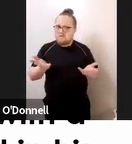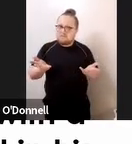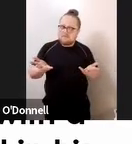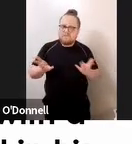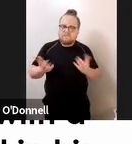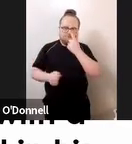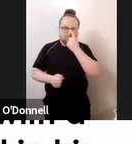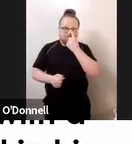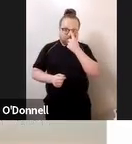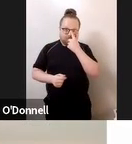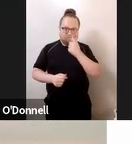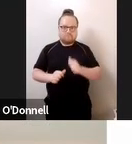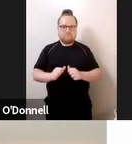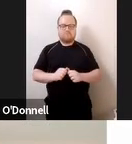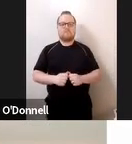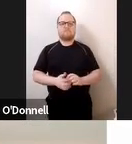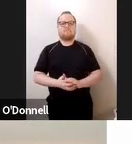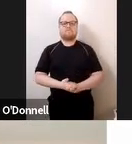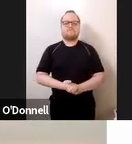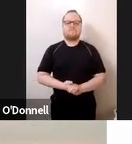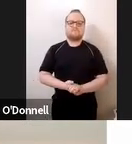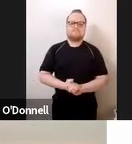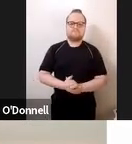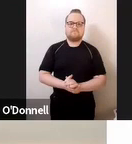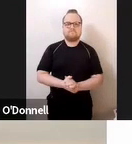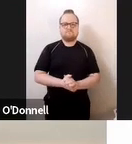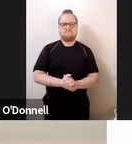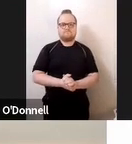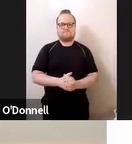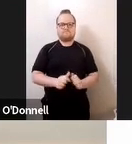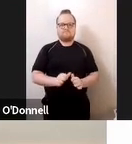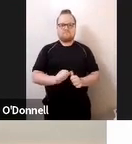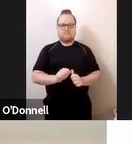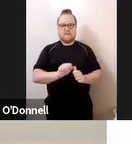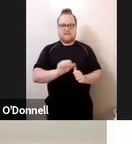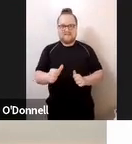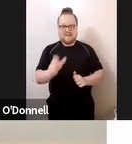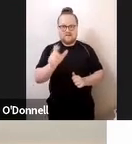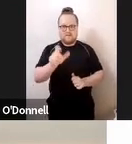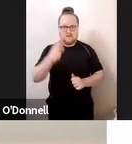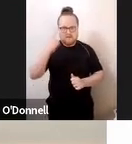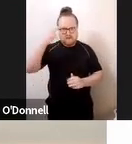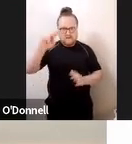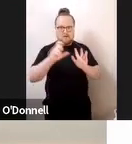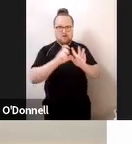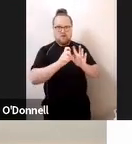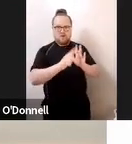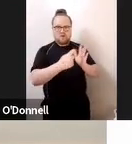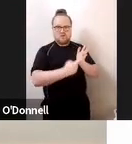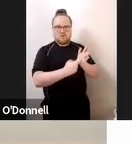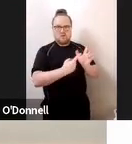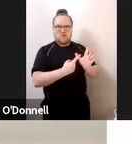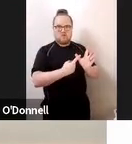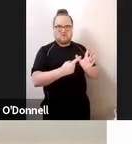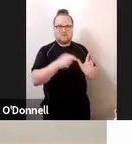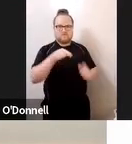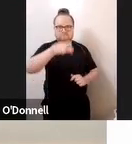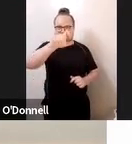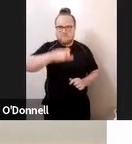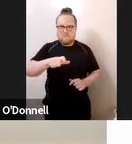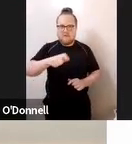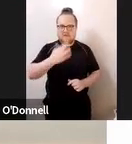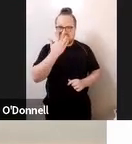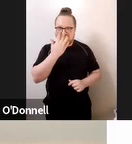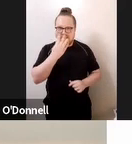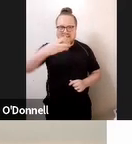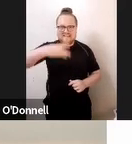slide but next slide in terms of the last of our characters dora dora is 97 years old her